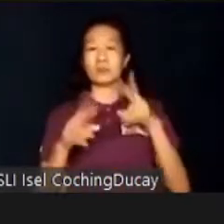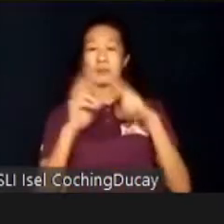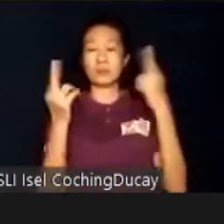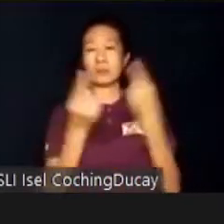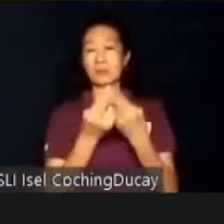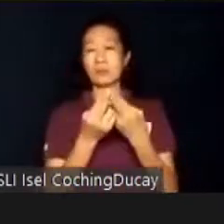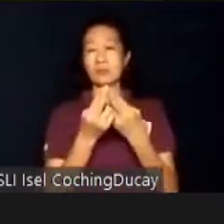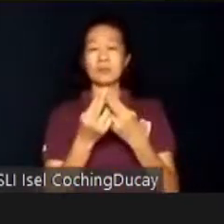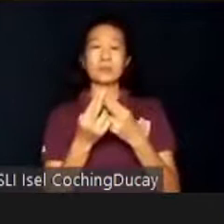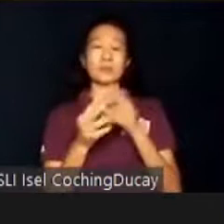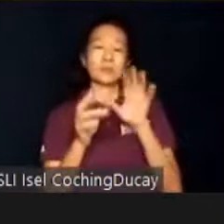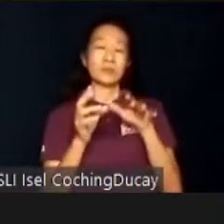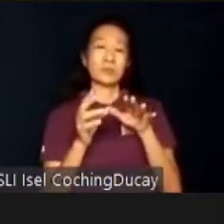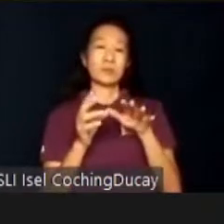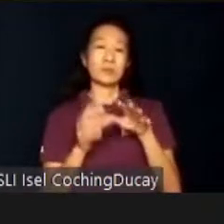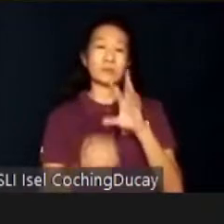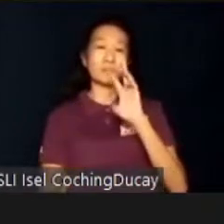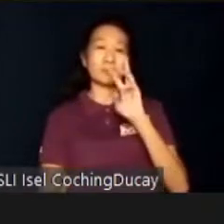at 67%.